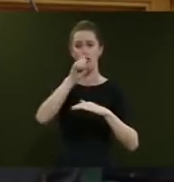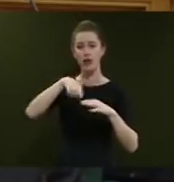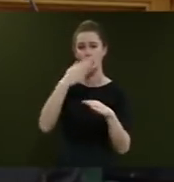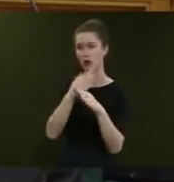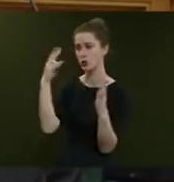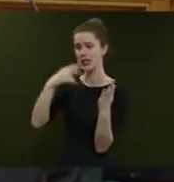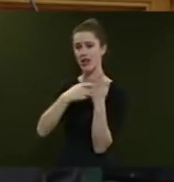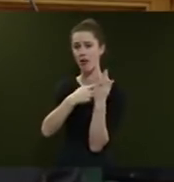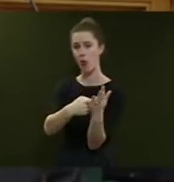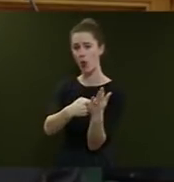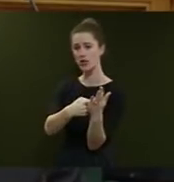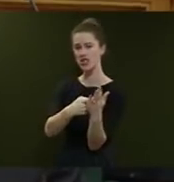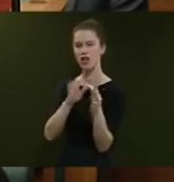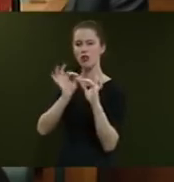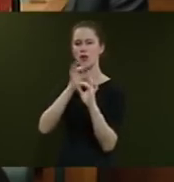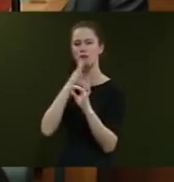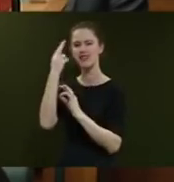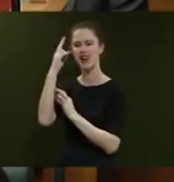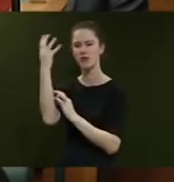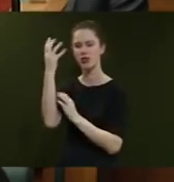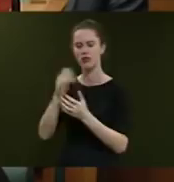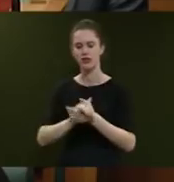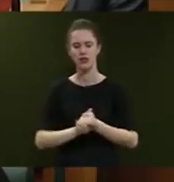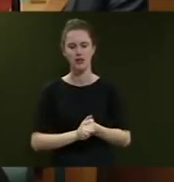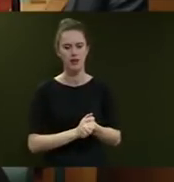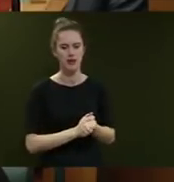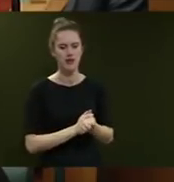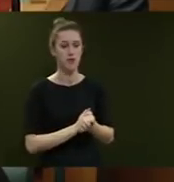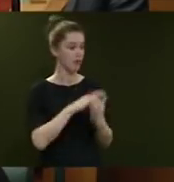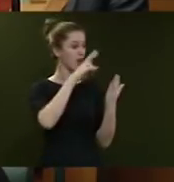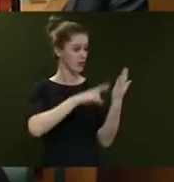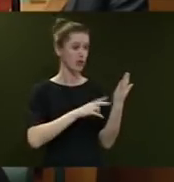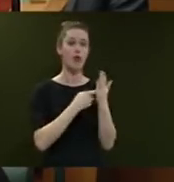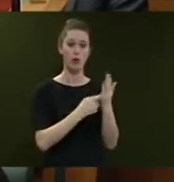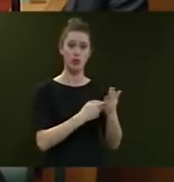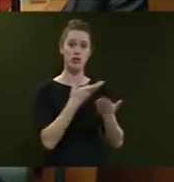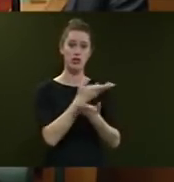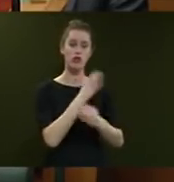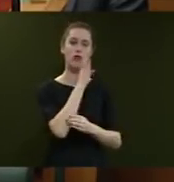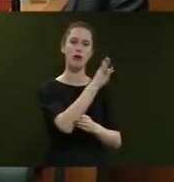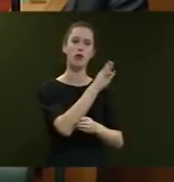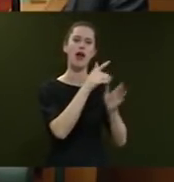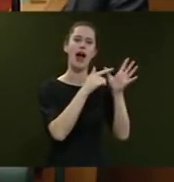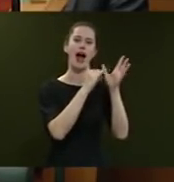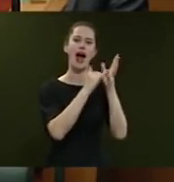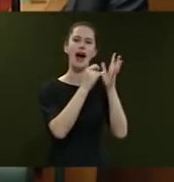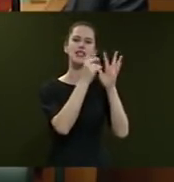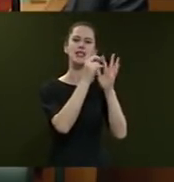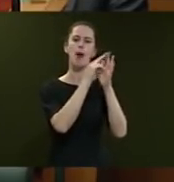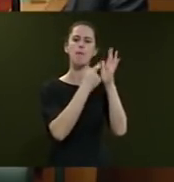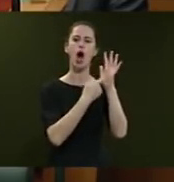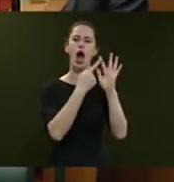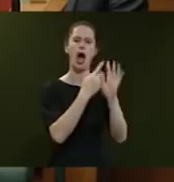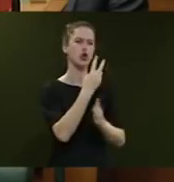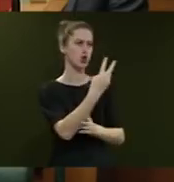jobs? Mr Speaker, not only have I seen those reports, I've discussed them directly with Aspire 2 who said